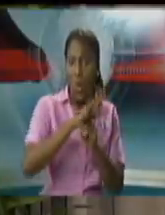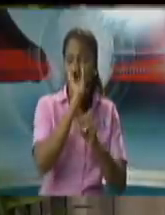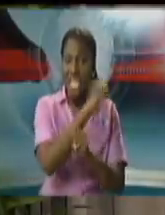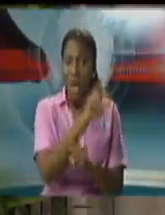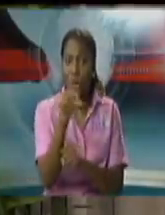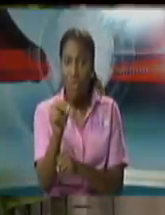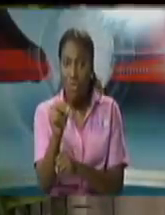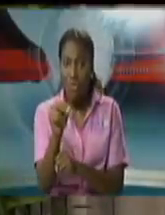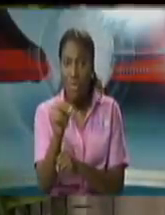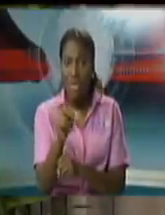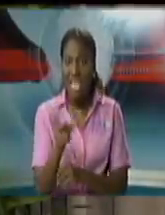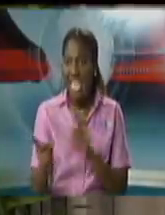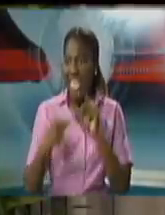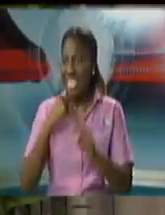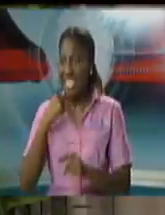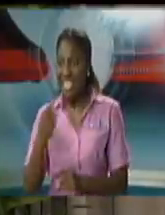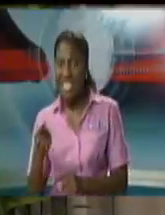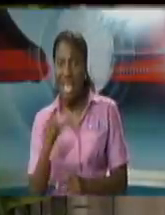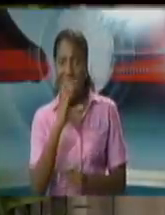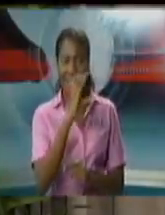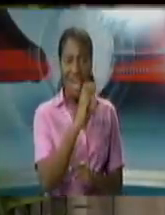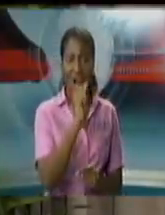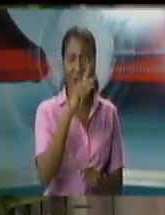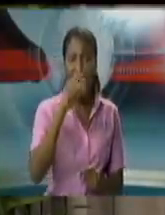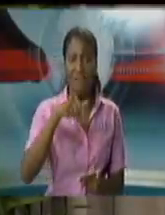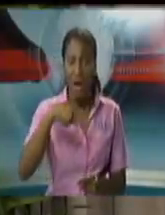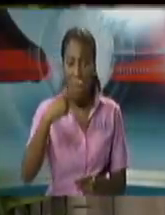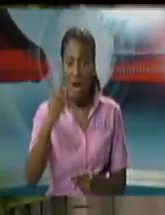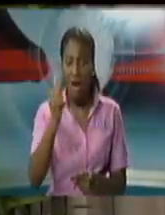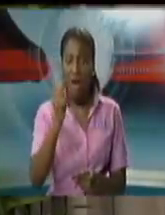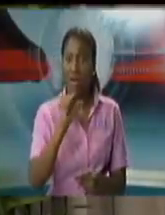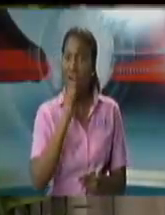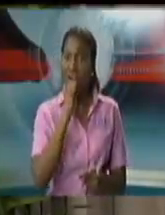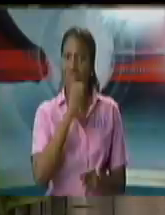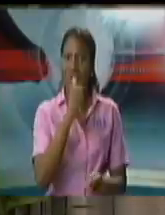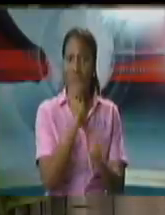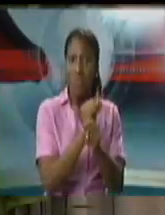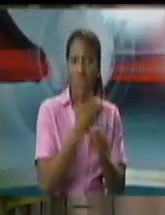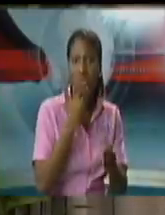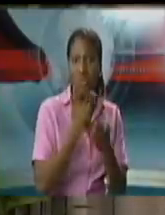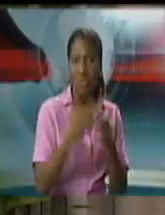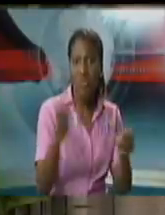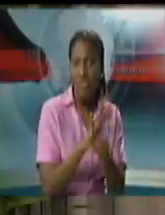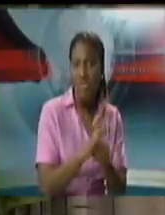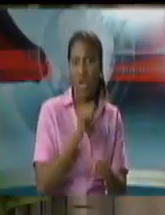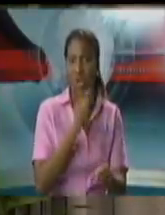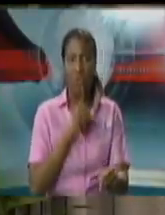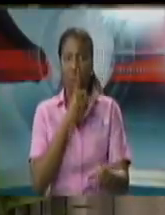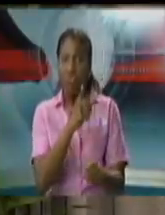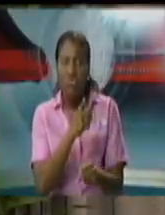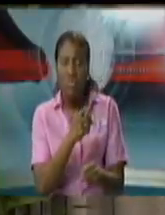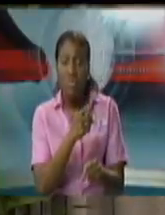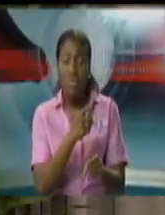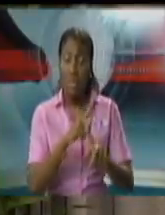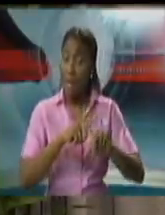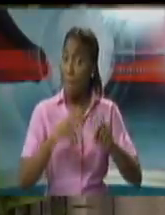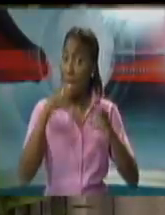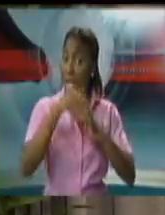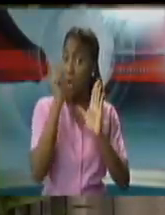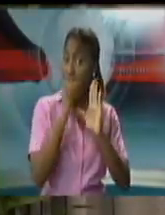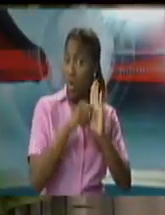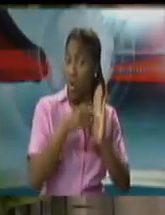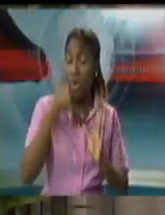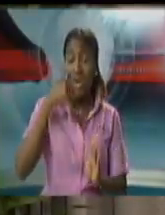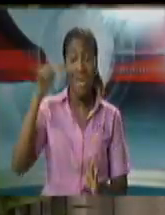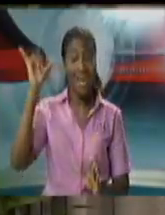I want to state that Senior Counsel, Mr. Reginald Armour, made it very clear to the Honorable Court yesterday that it was a